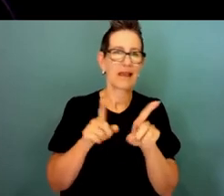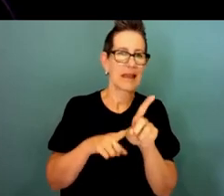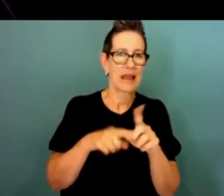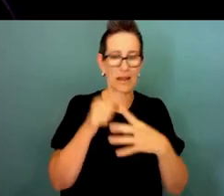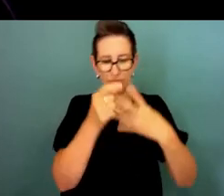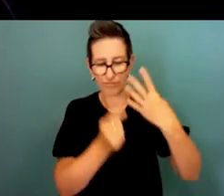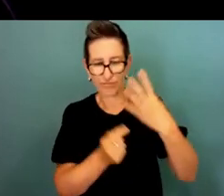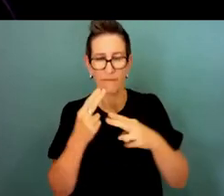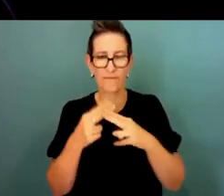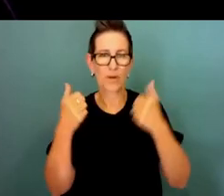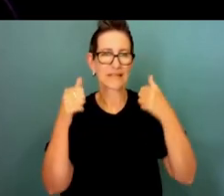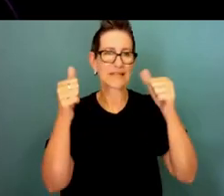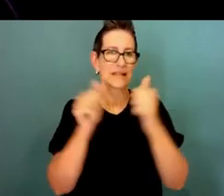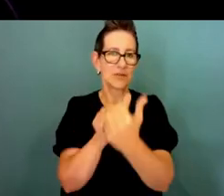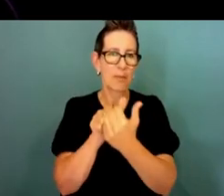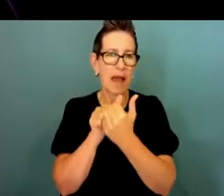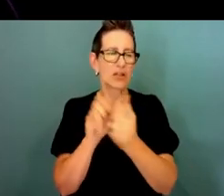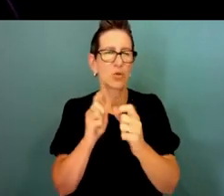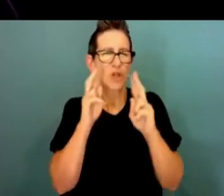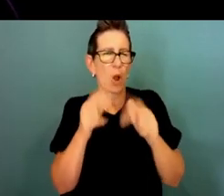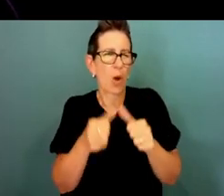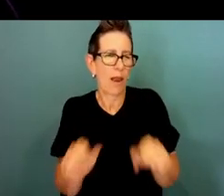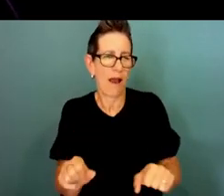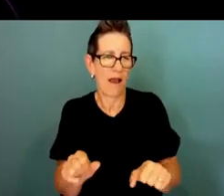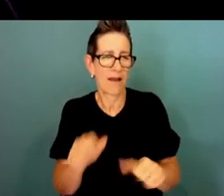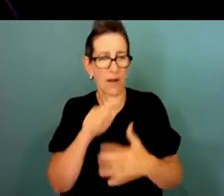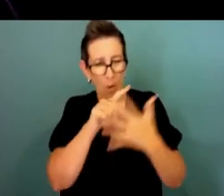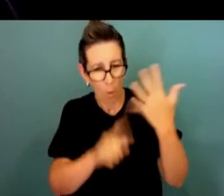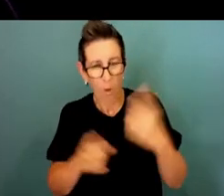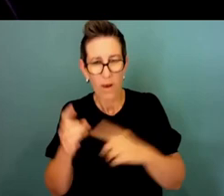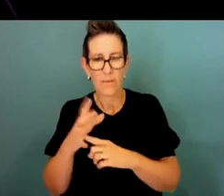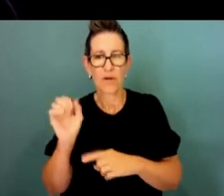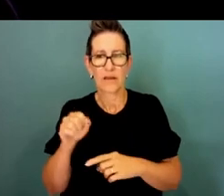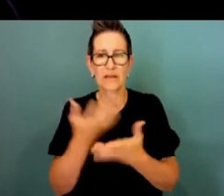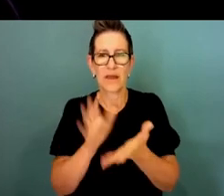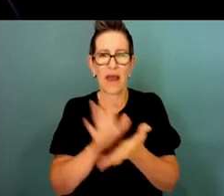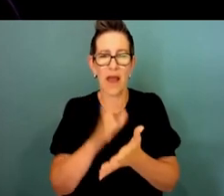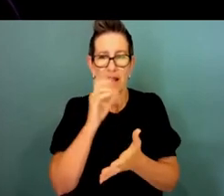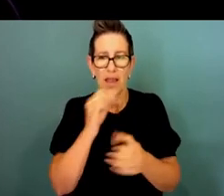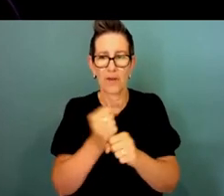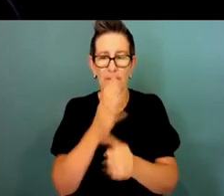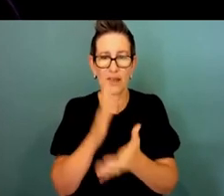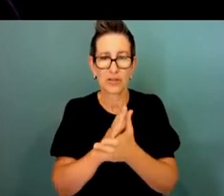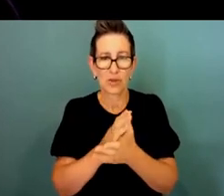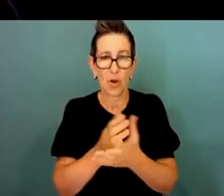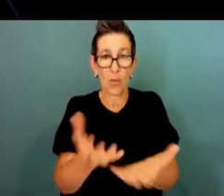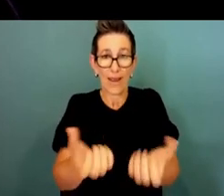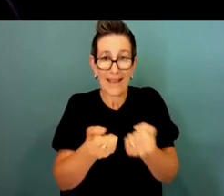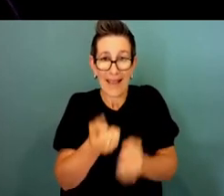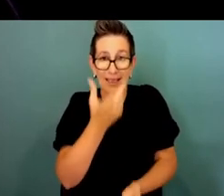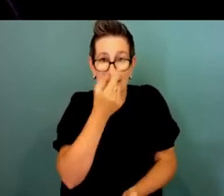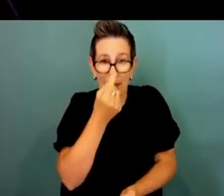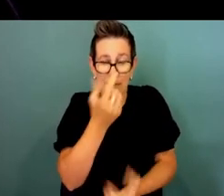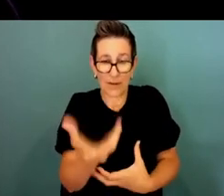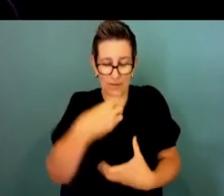successful partnership and what does that look like, so all of those things are really important but how do we embed that capability in the rest of the sector as well, it can't be just